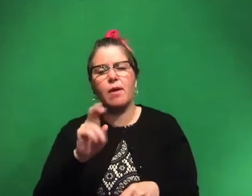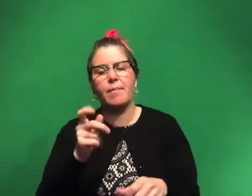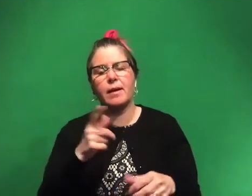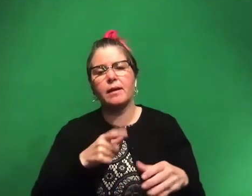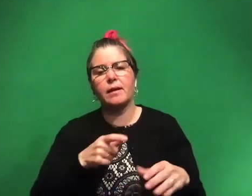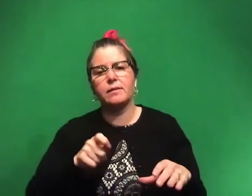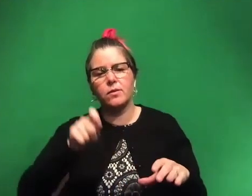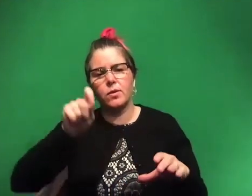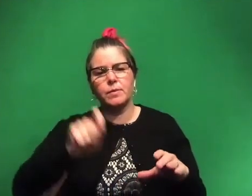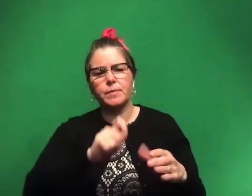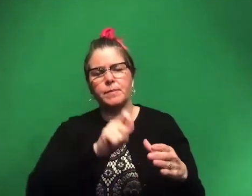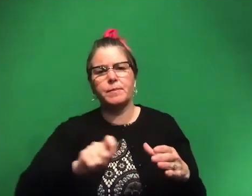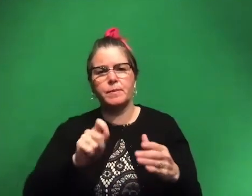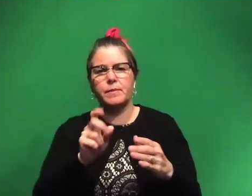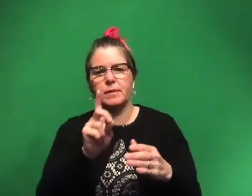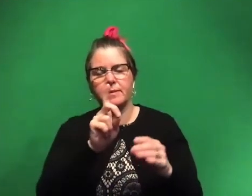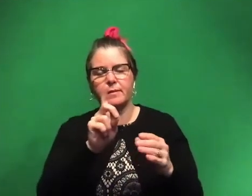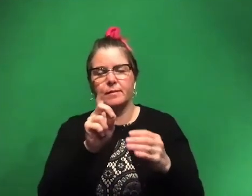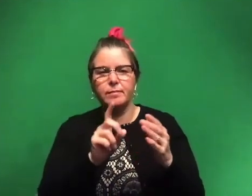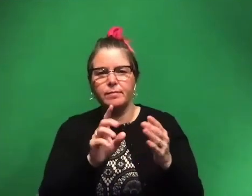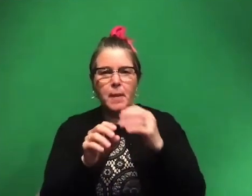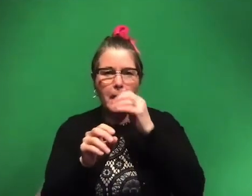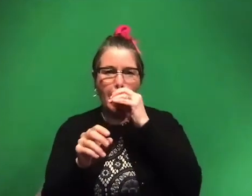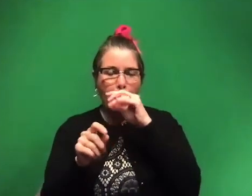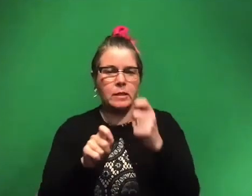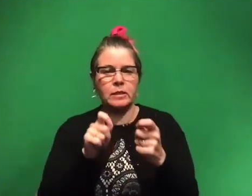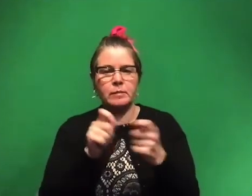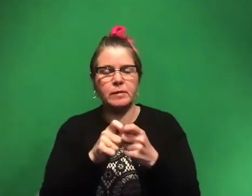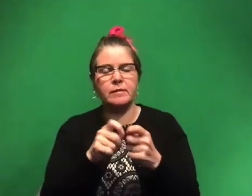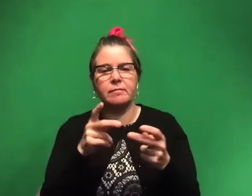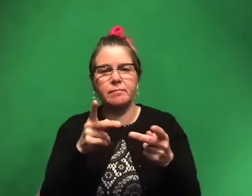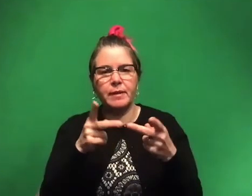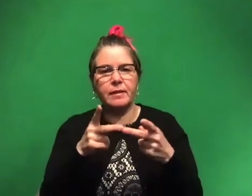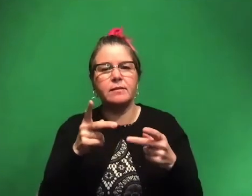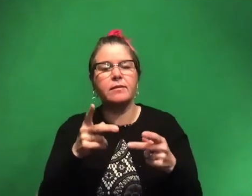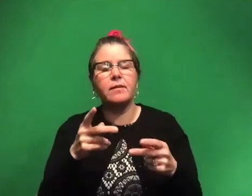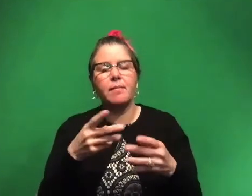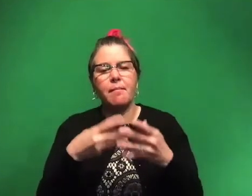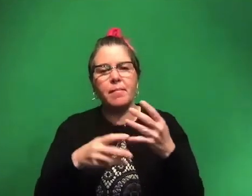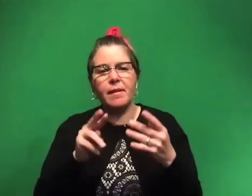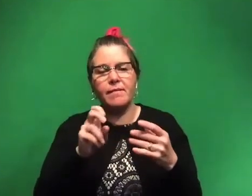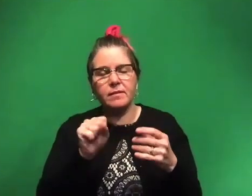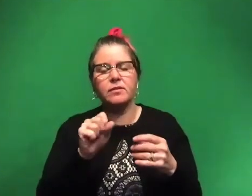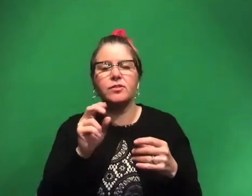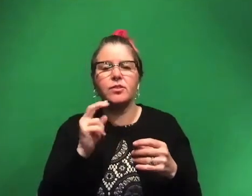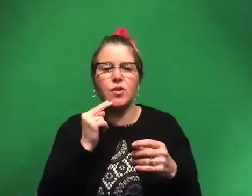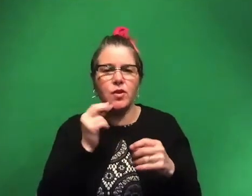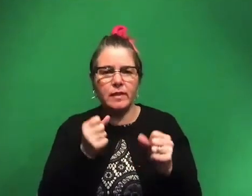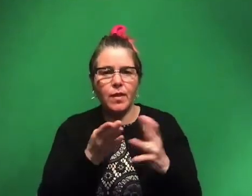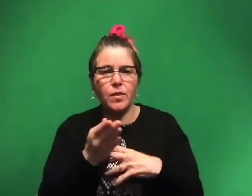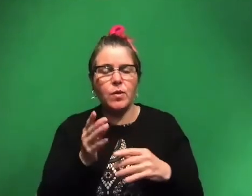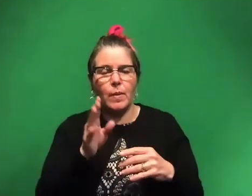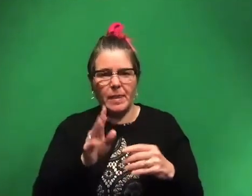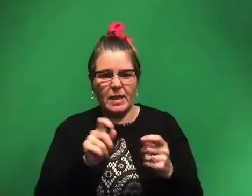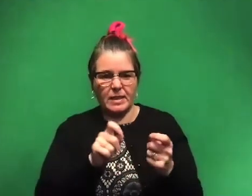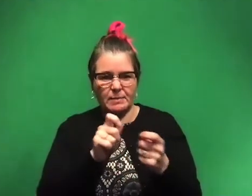define certain like, um, parameters, so places where blood vessels and nerves can go through, if you define, define that